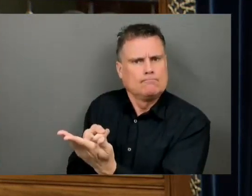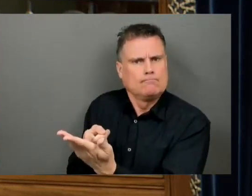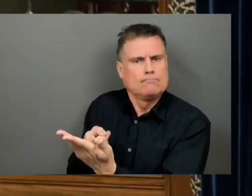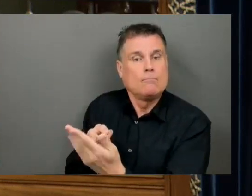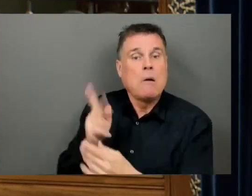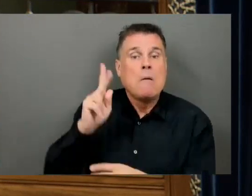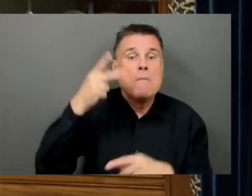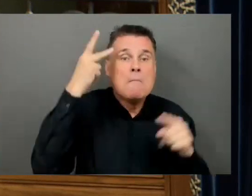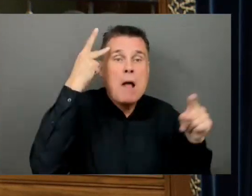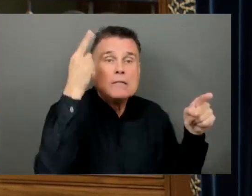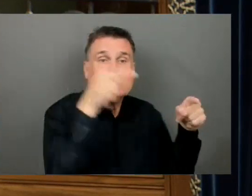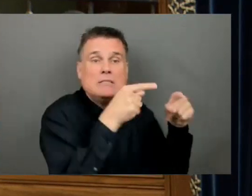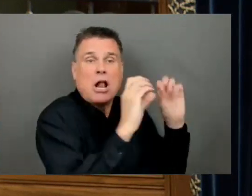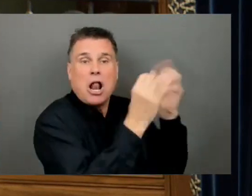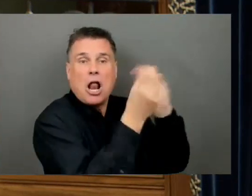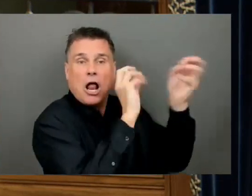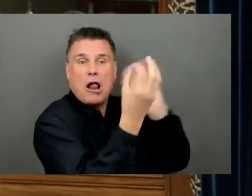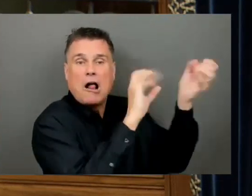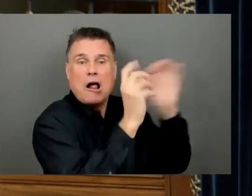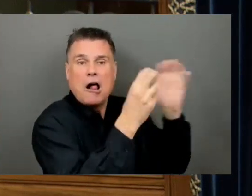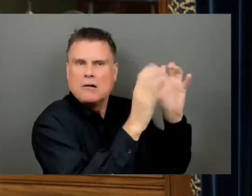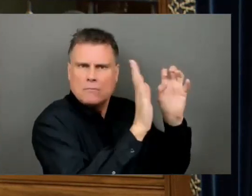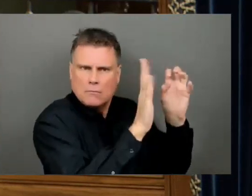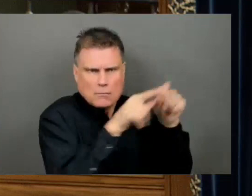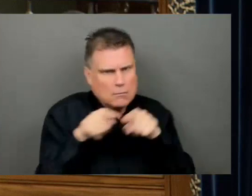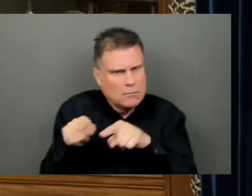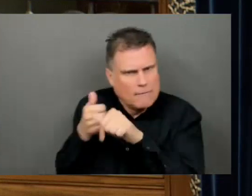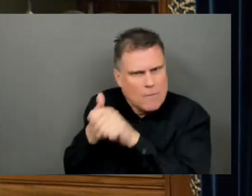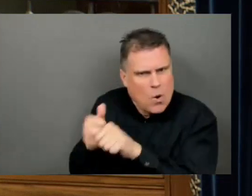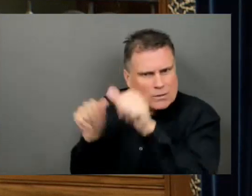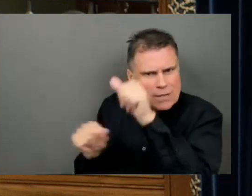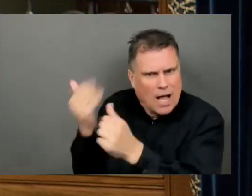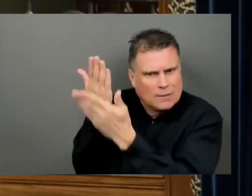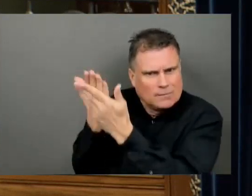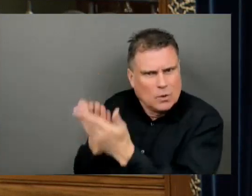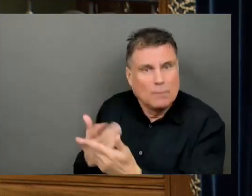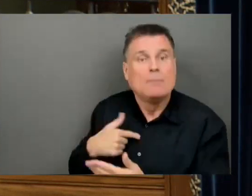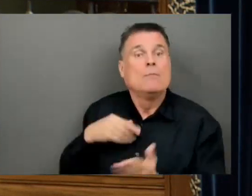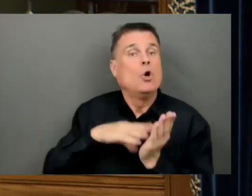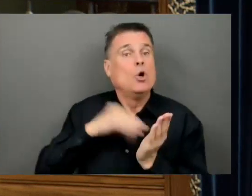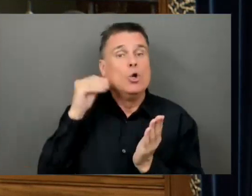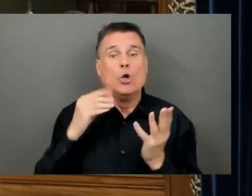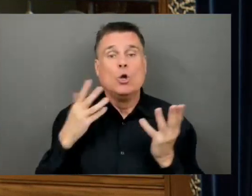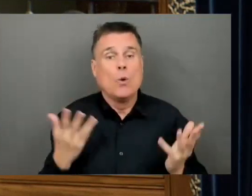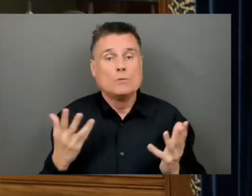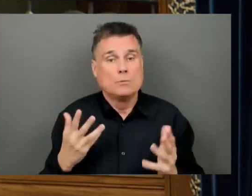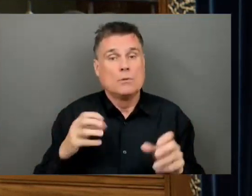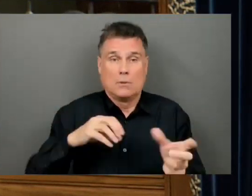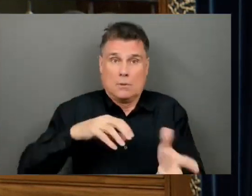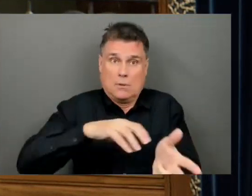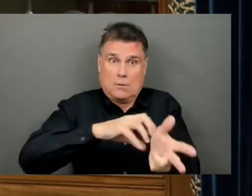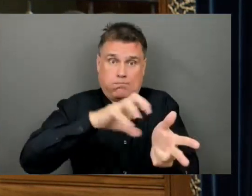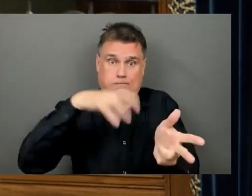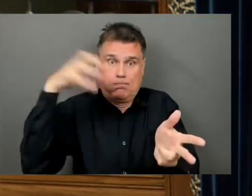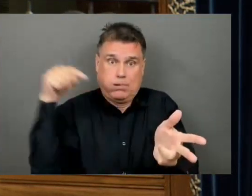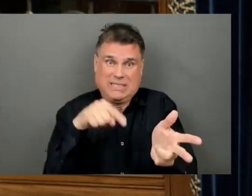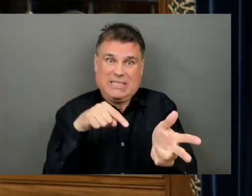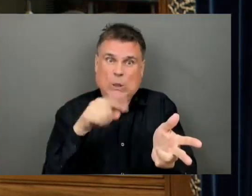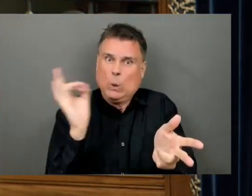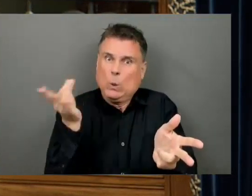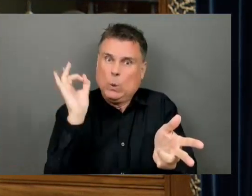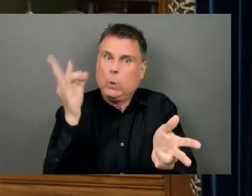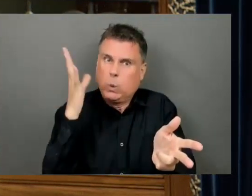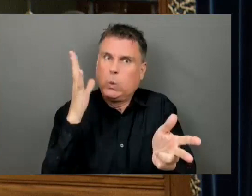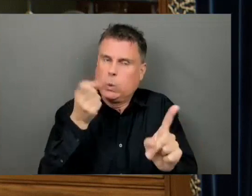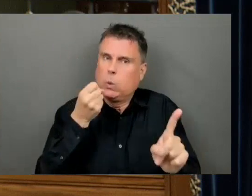step. We knew enough about emissions, for example, and the negative impact on our economies, social cohesion, ecological health, and yet we